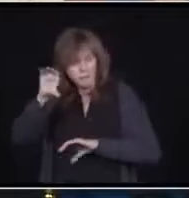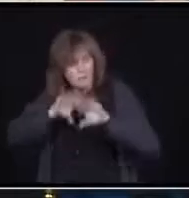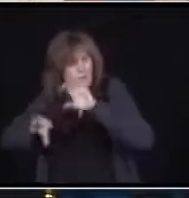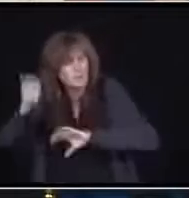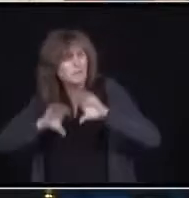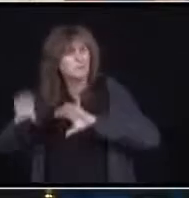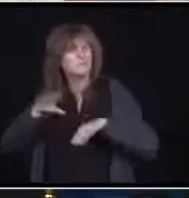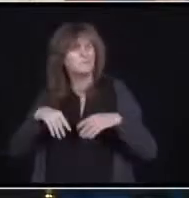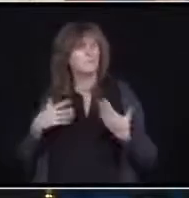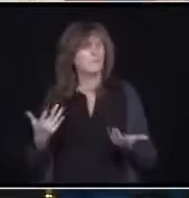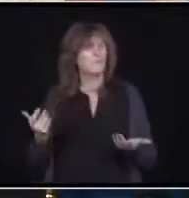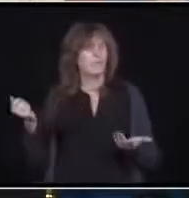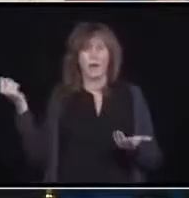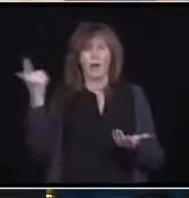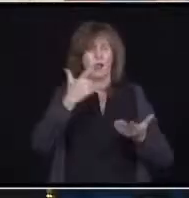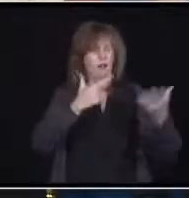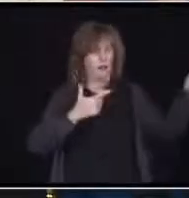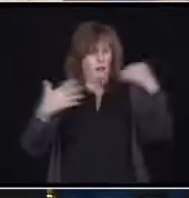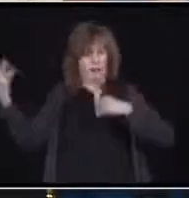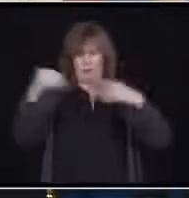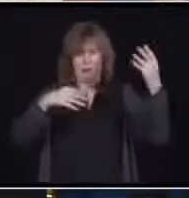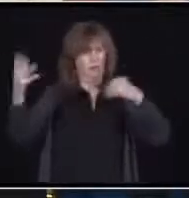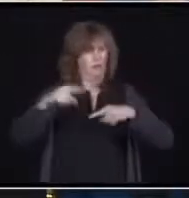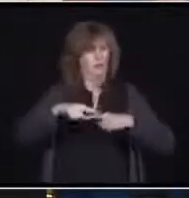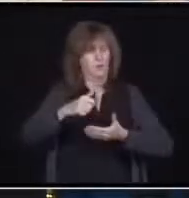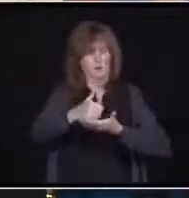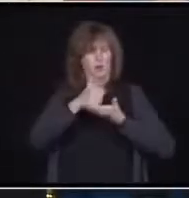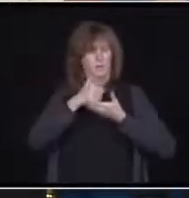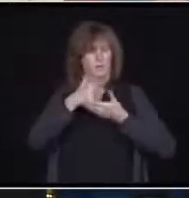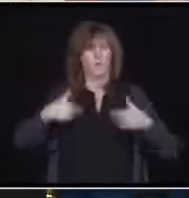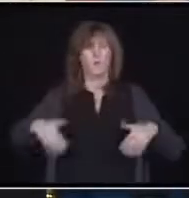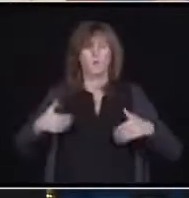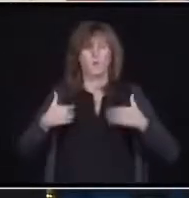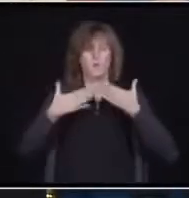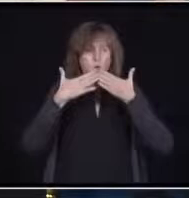want to tell you guys I'm so grateful for your support.